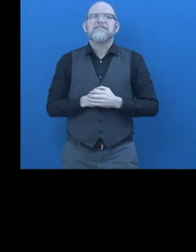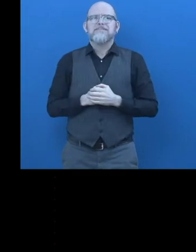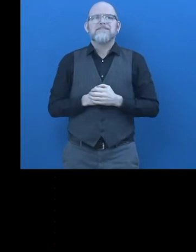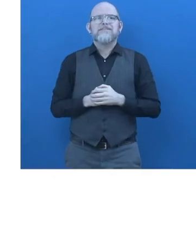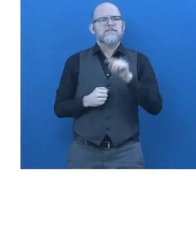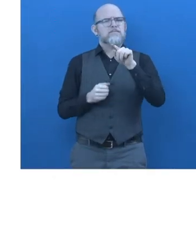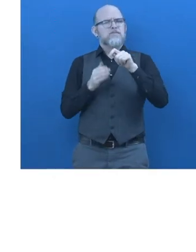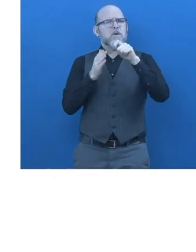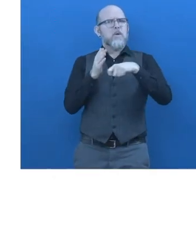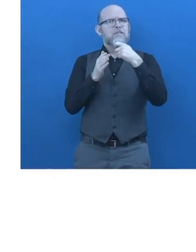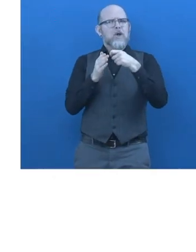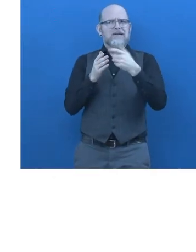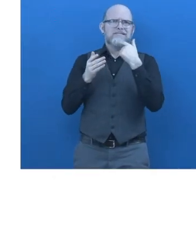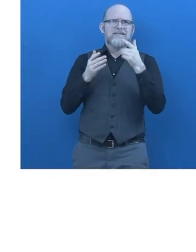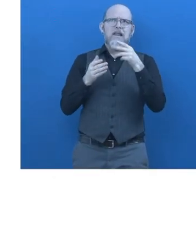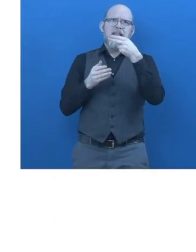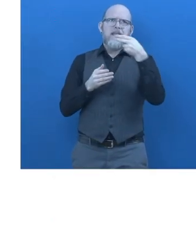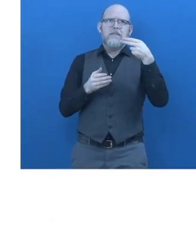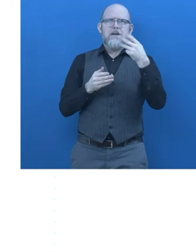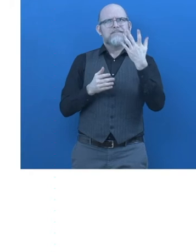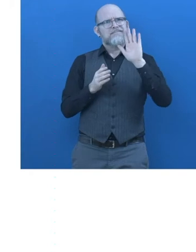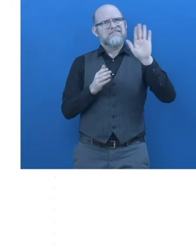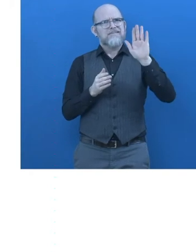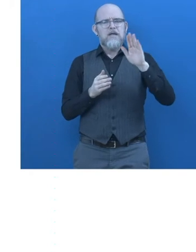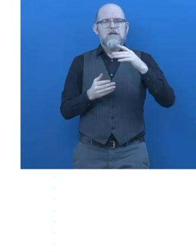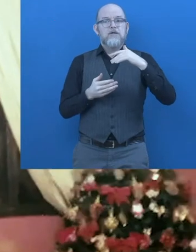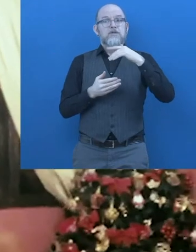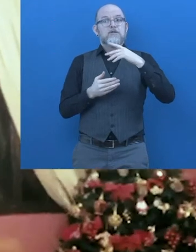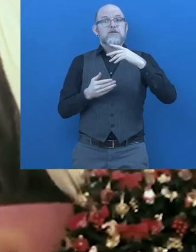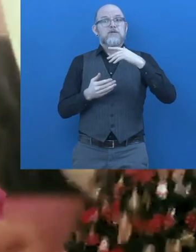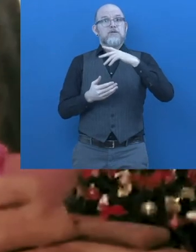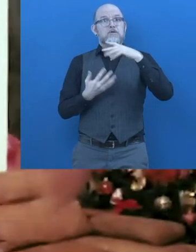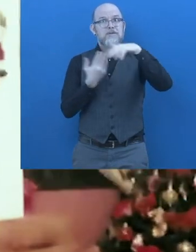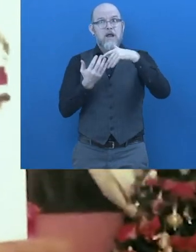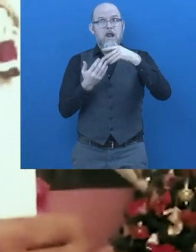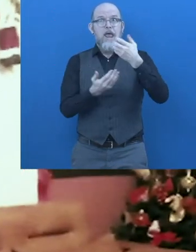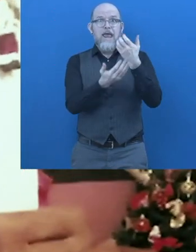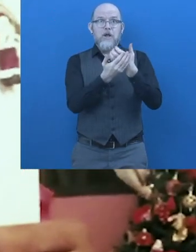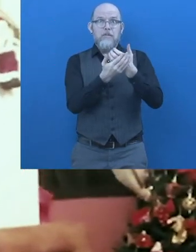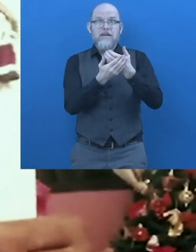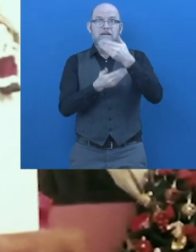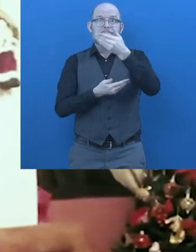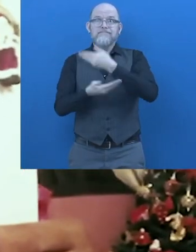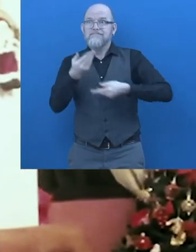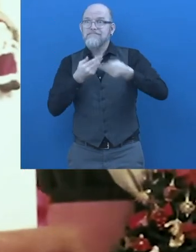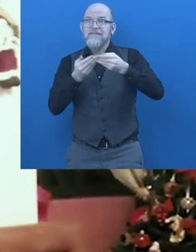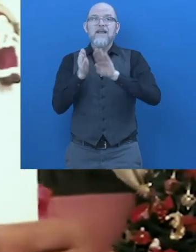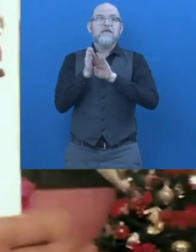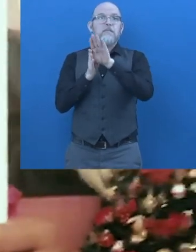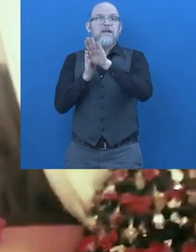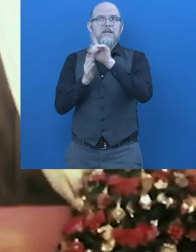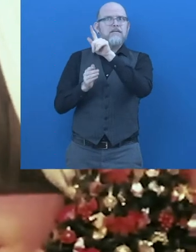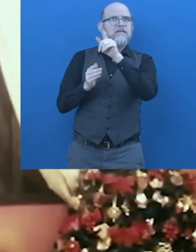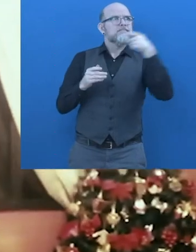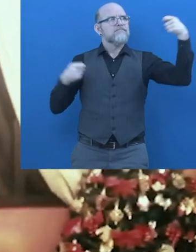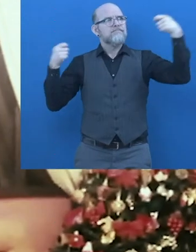How does LUPD work? The initiative's name, Social